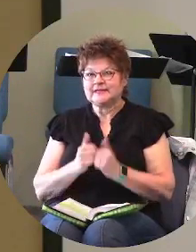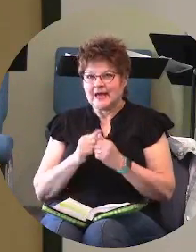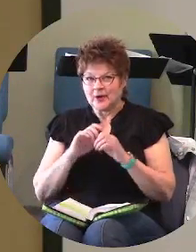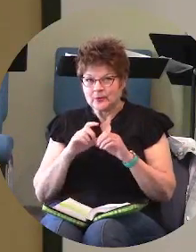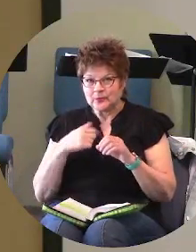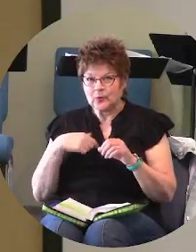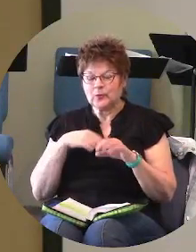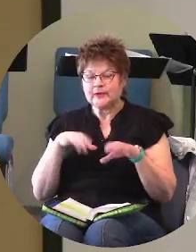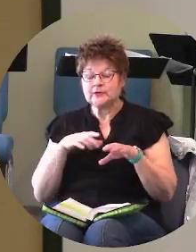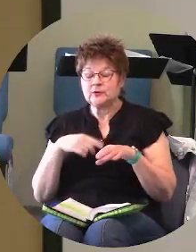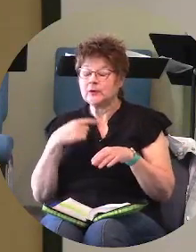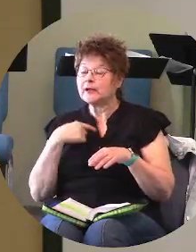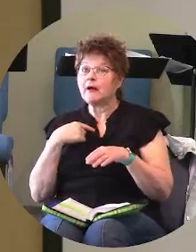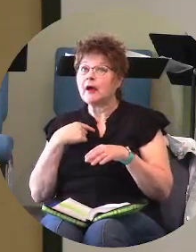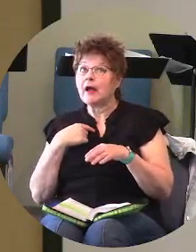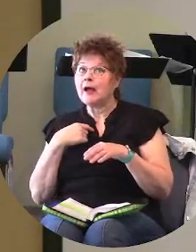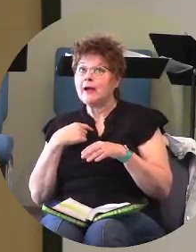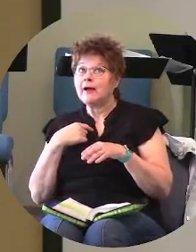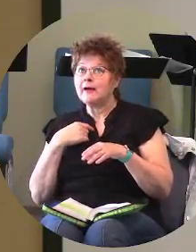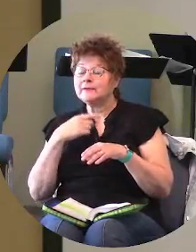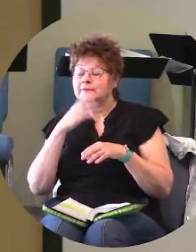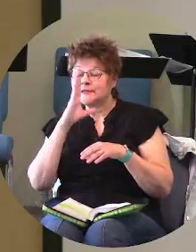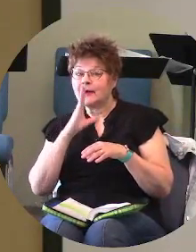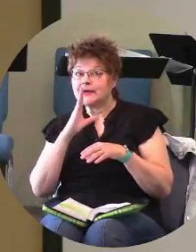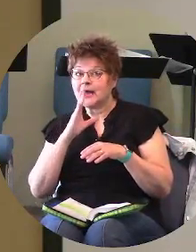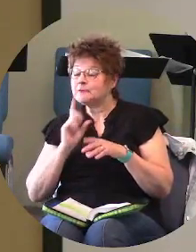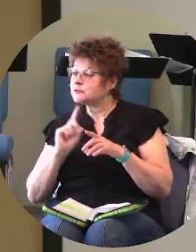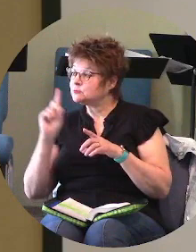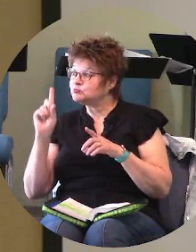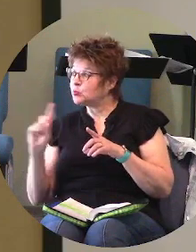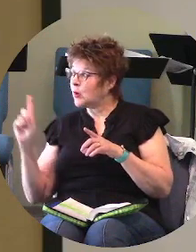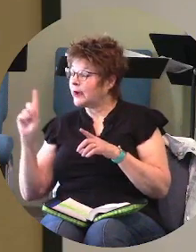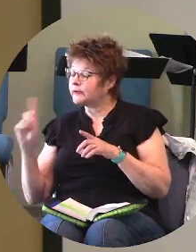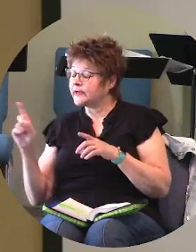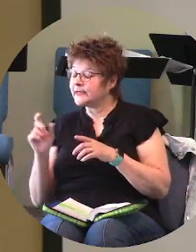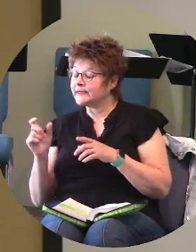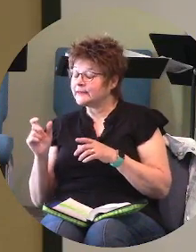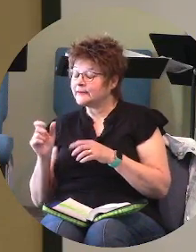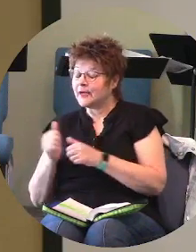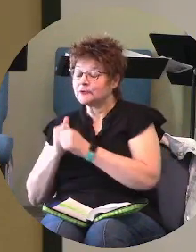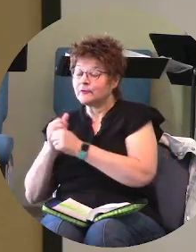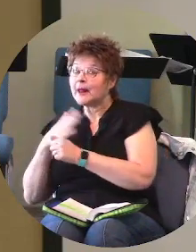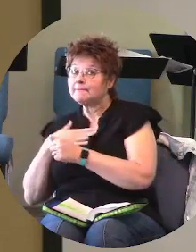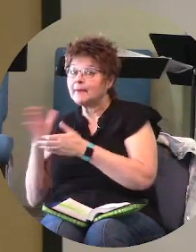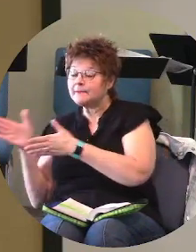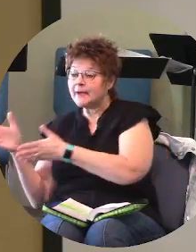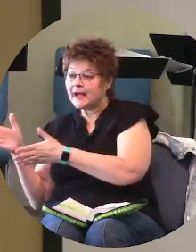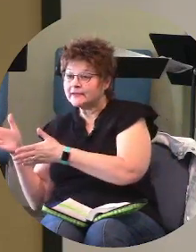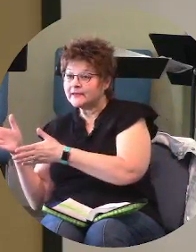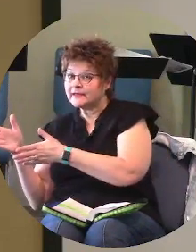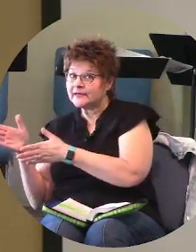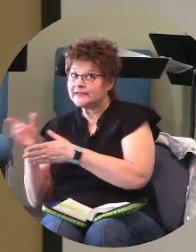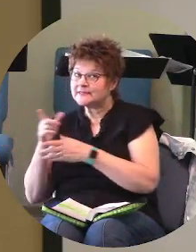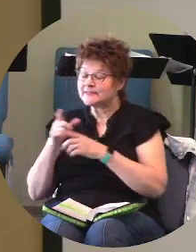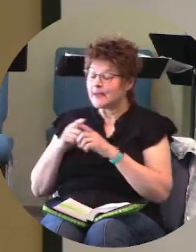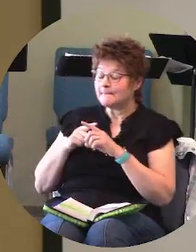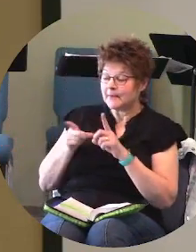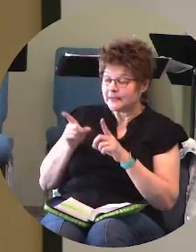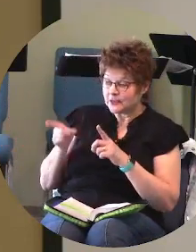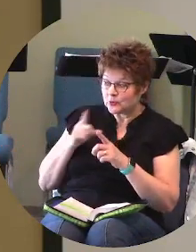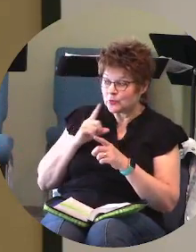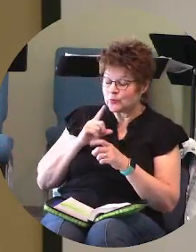things with god well god i was just wandering i was i was just following my own path and here's what god says but you committed not to do that